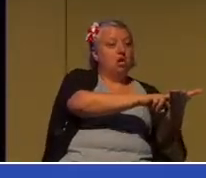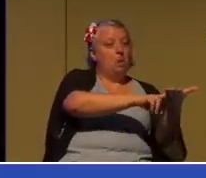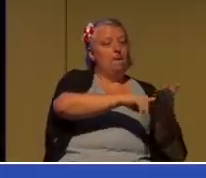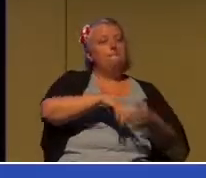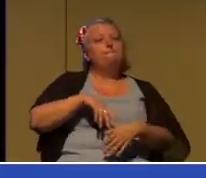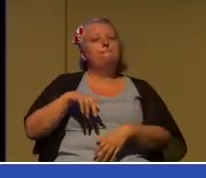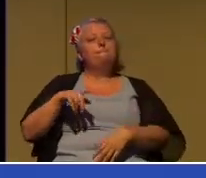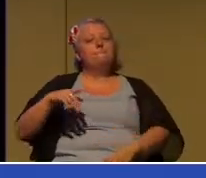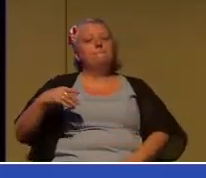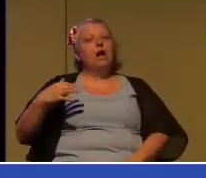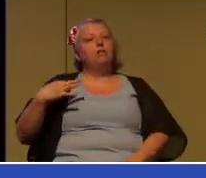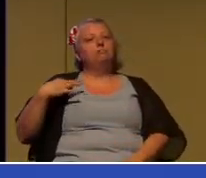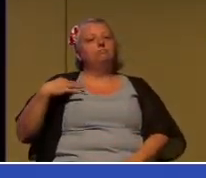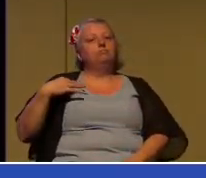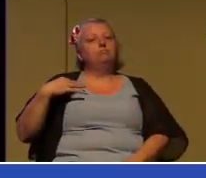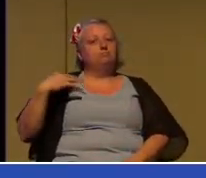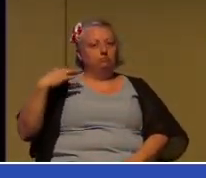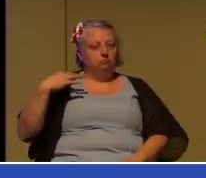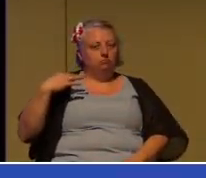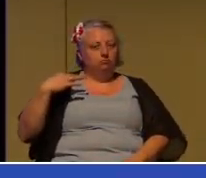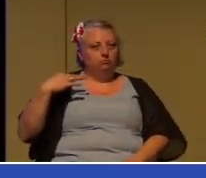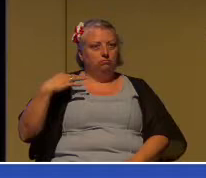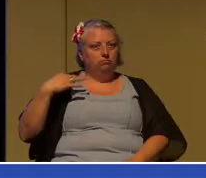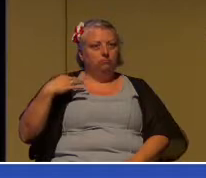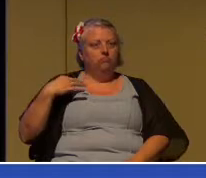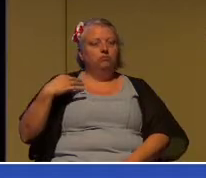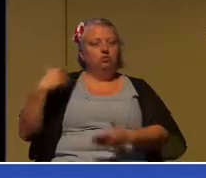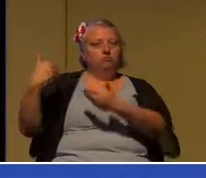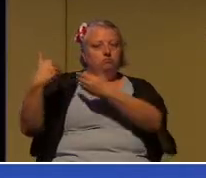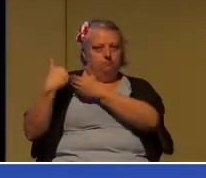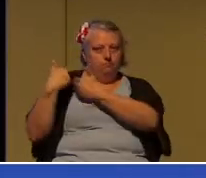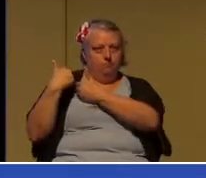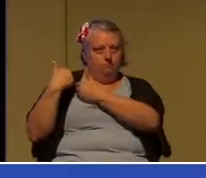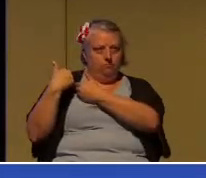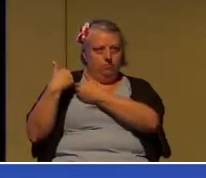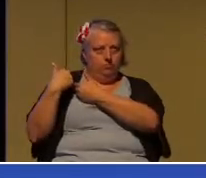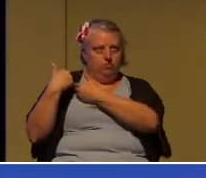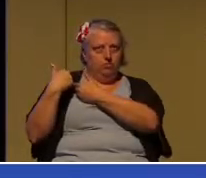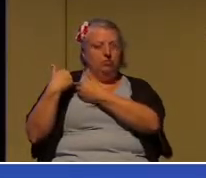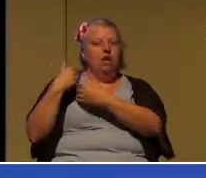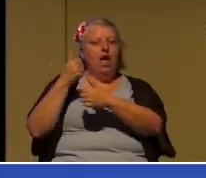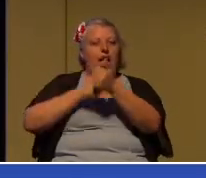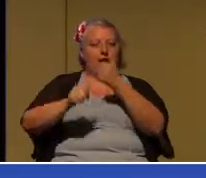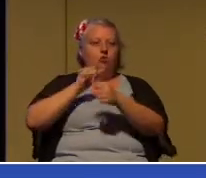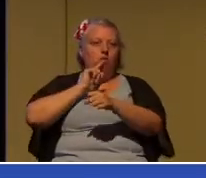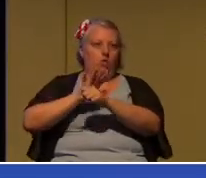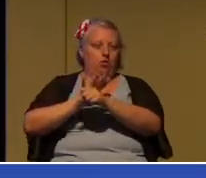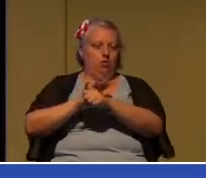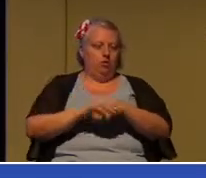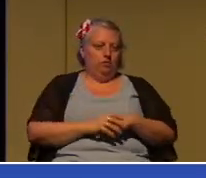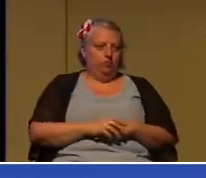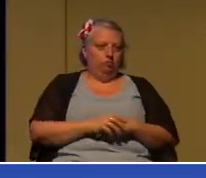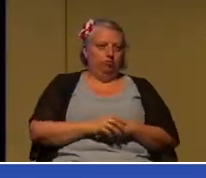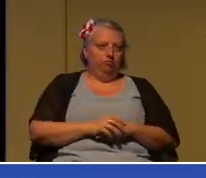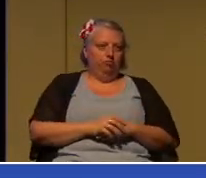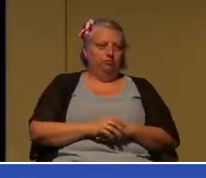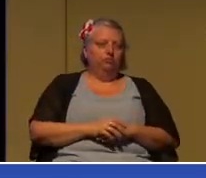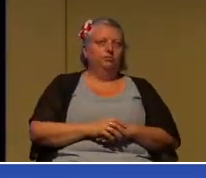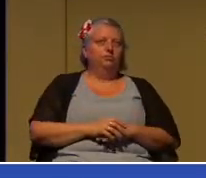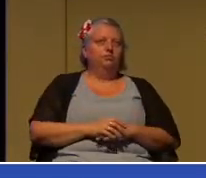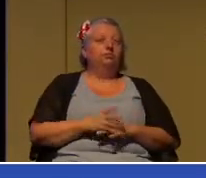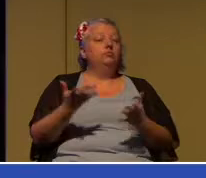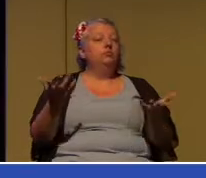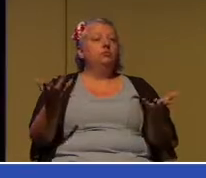component of election, obligation, solemnity, and relationship. That is to say,